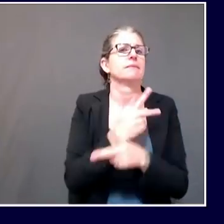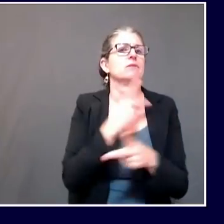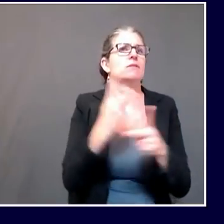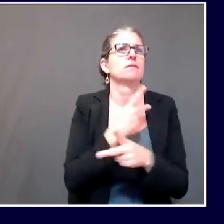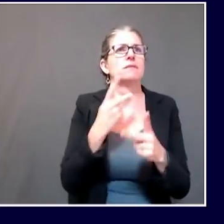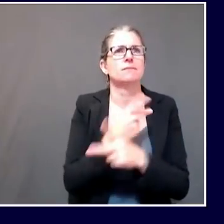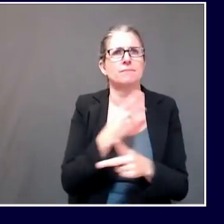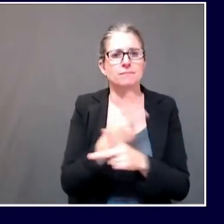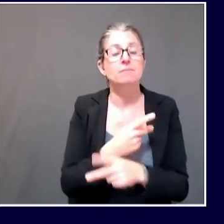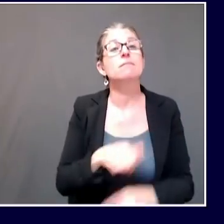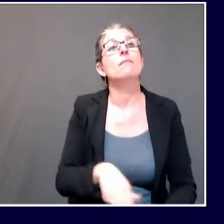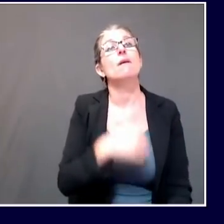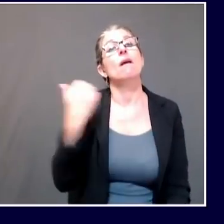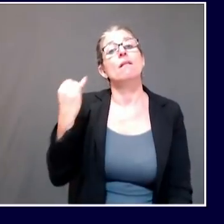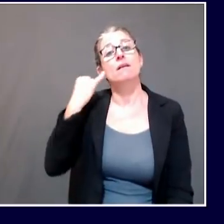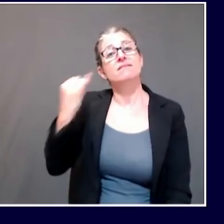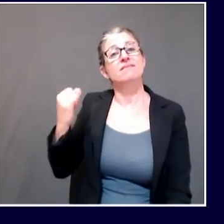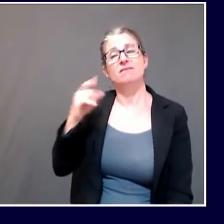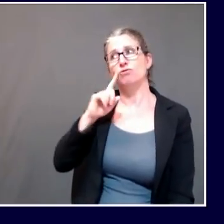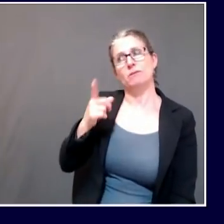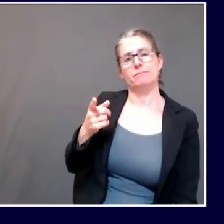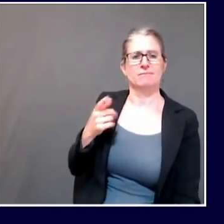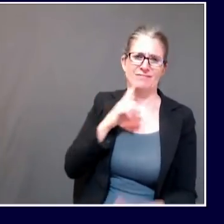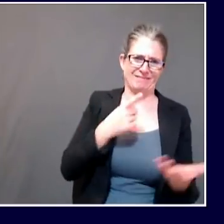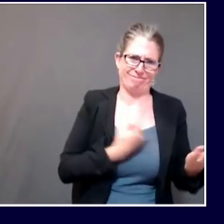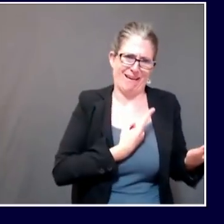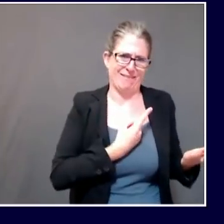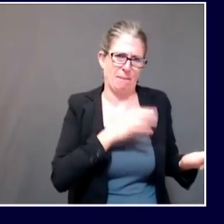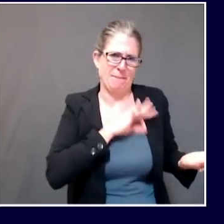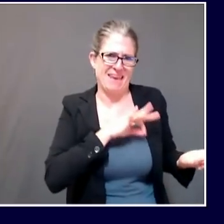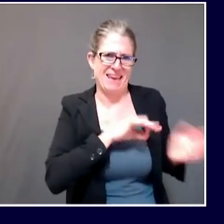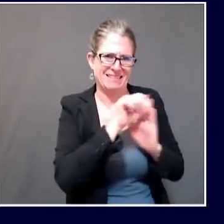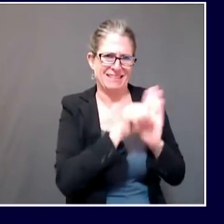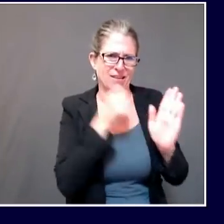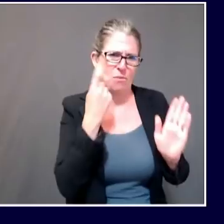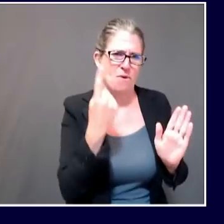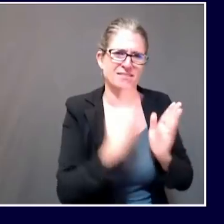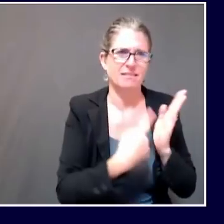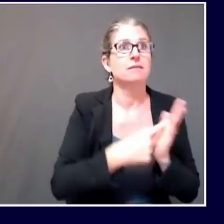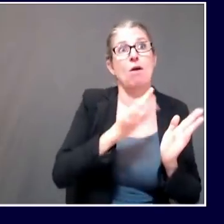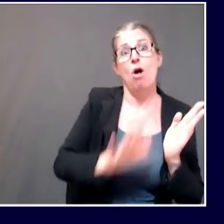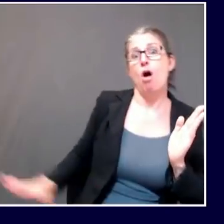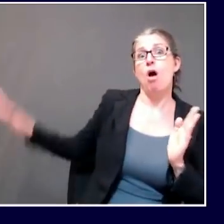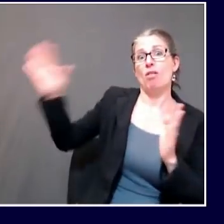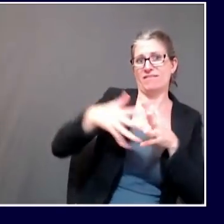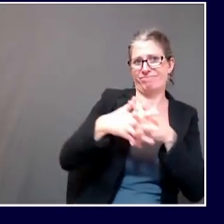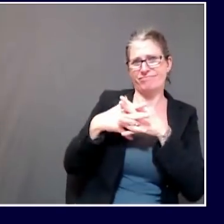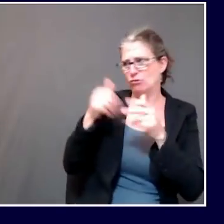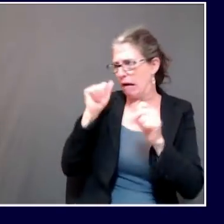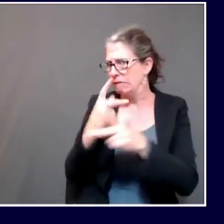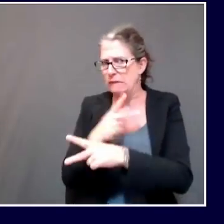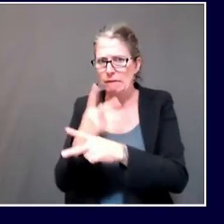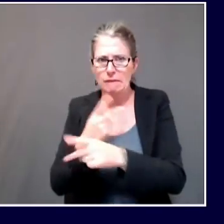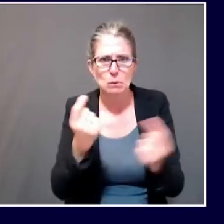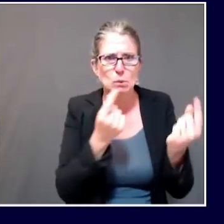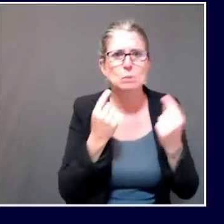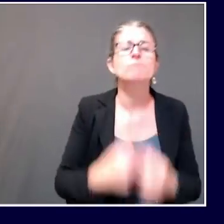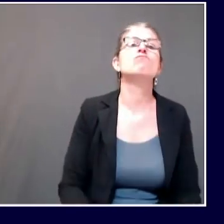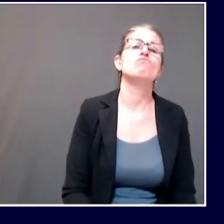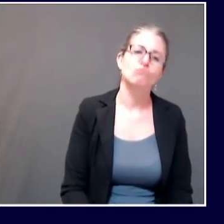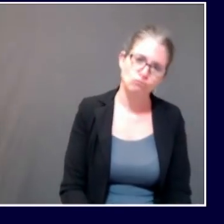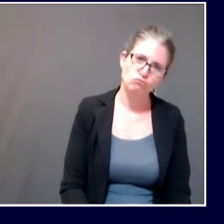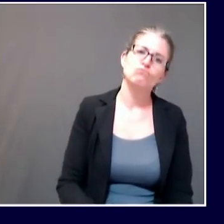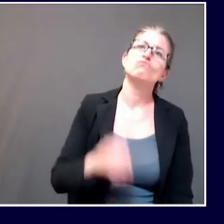that working together we can come to some agreement. Thank you. And Dr. Shah, I would just going back to the